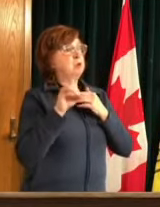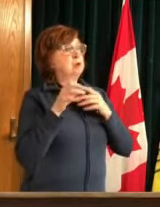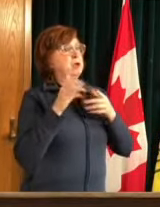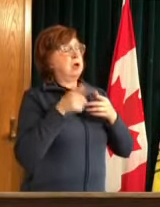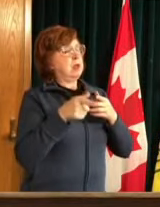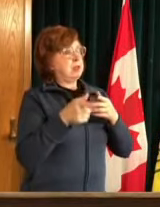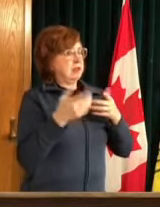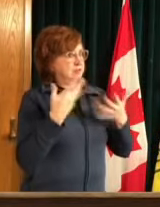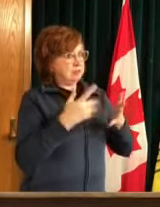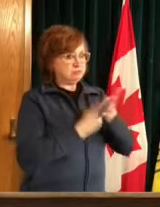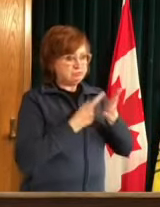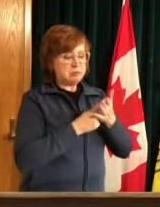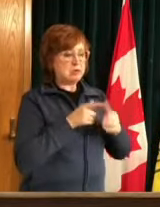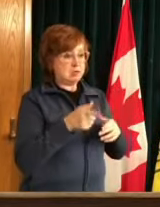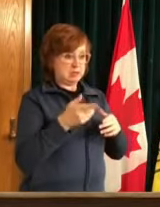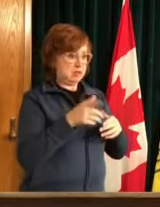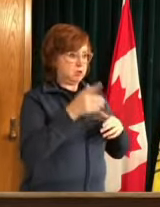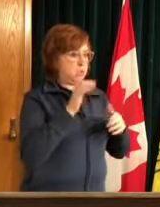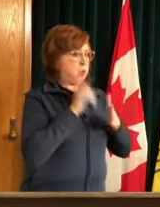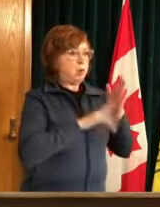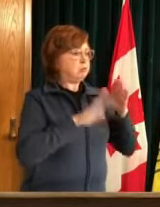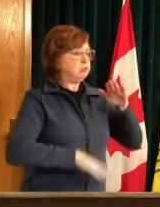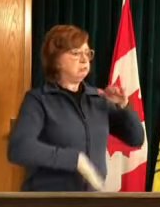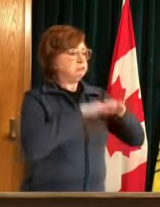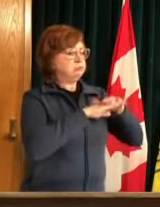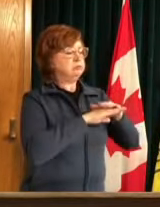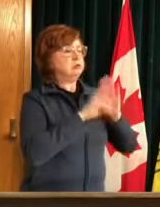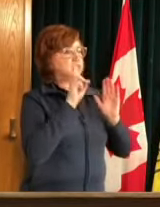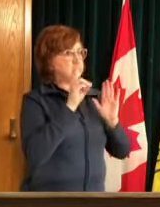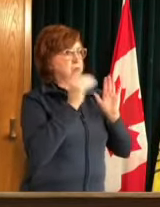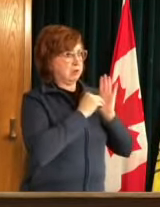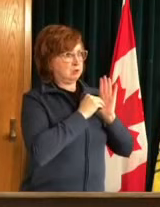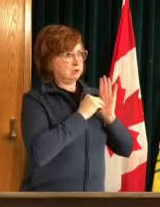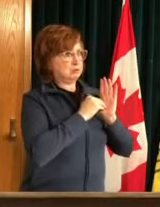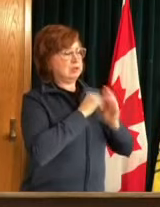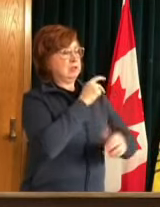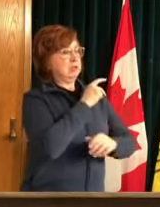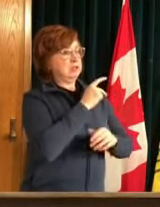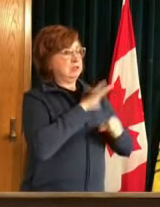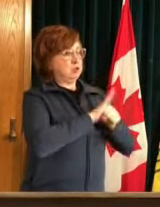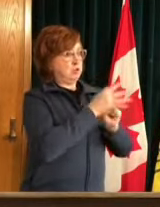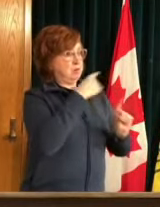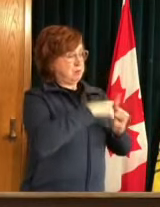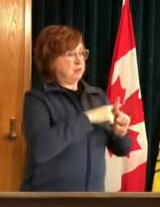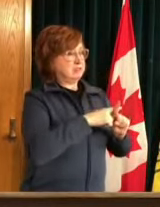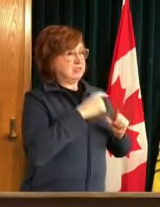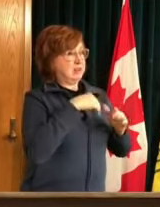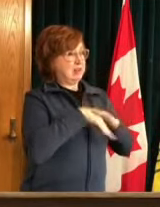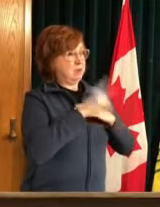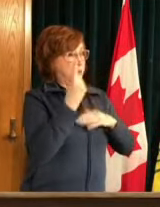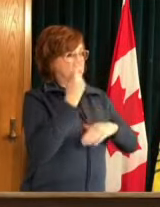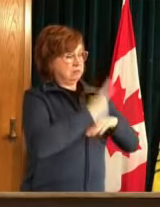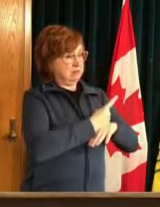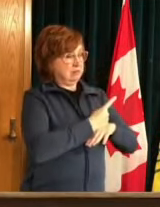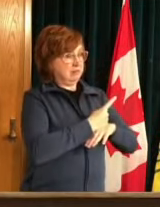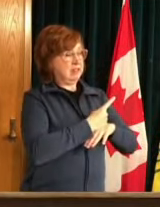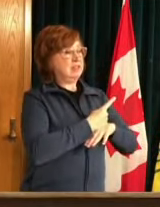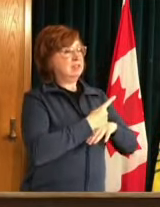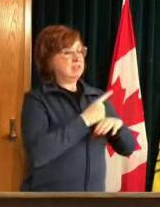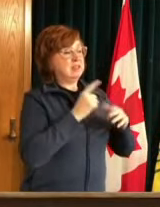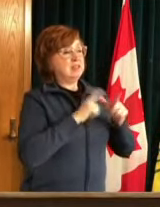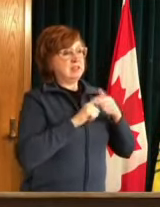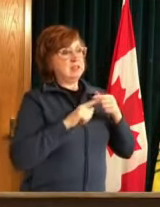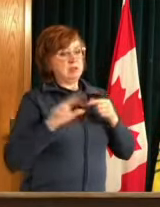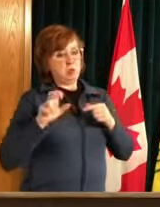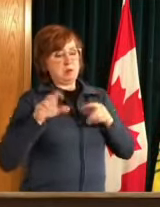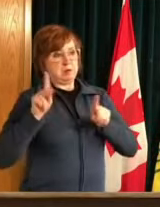2000 cases per day in a single day as well as having more than 300 people in hospital 46 percent